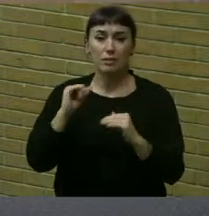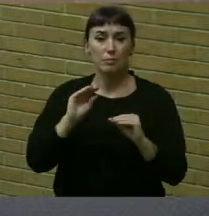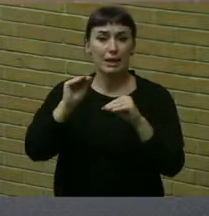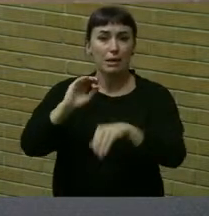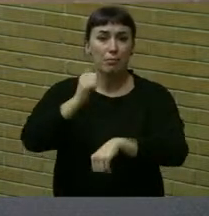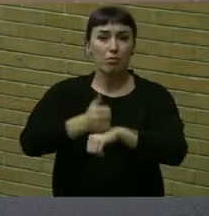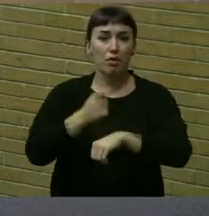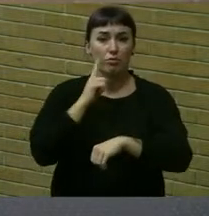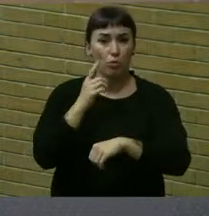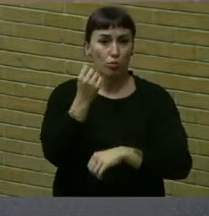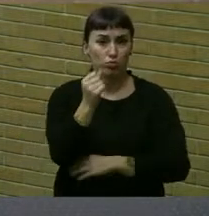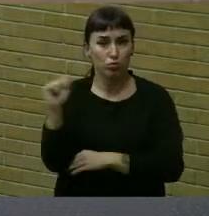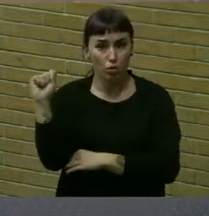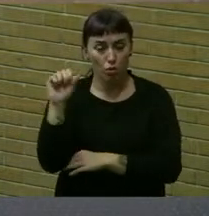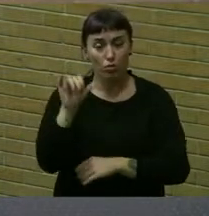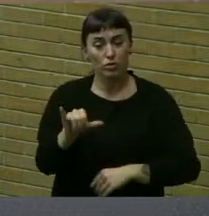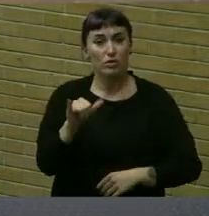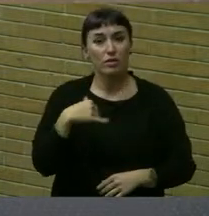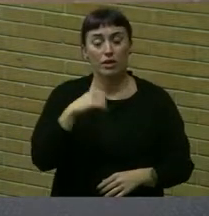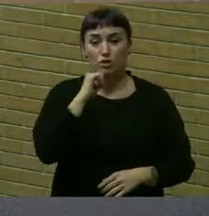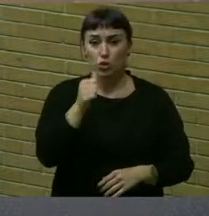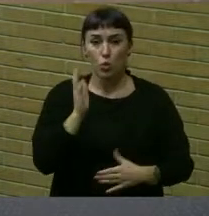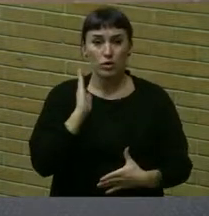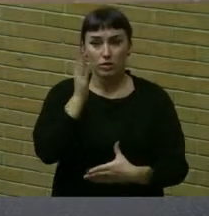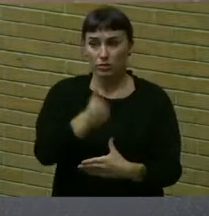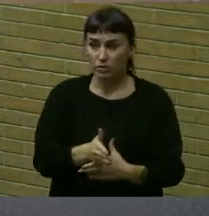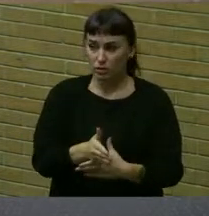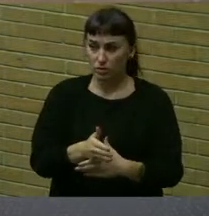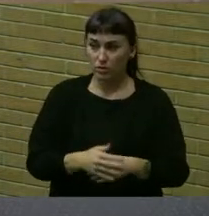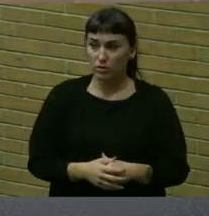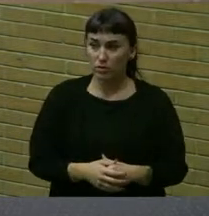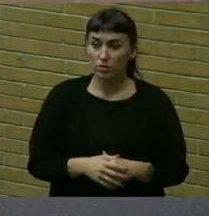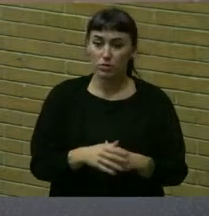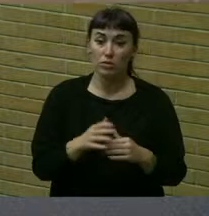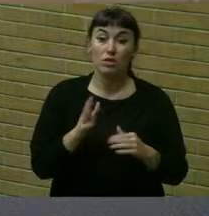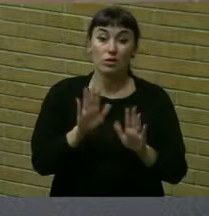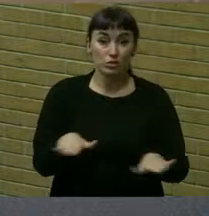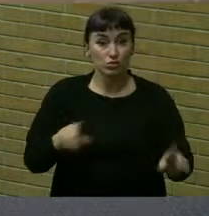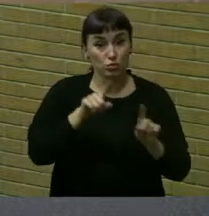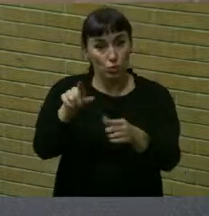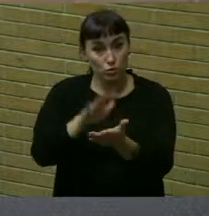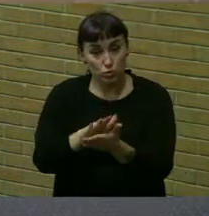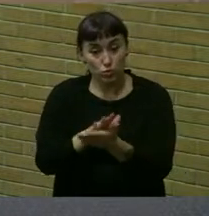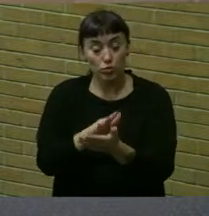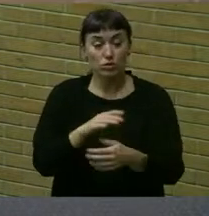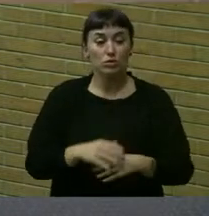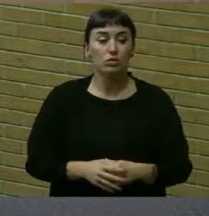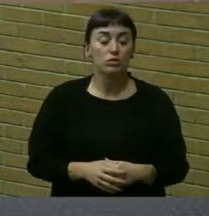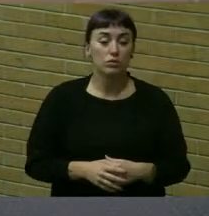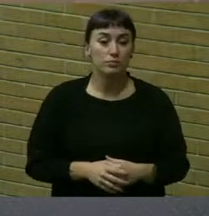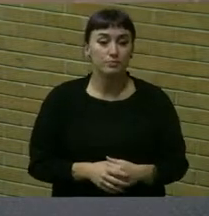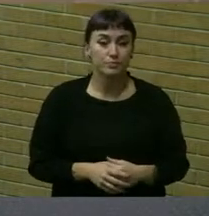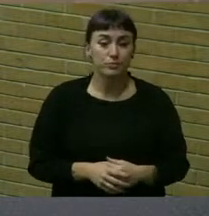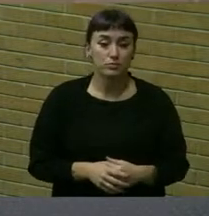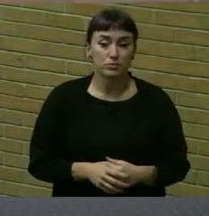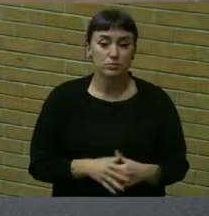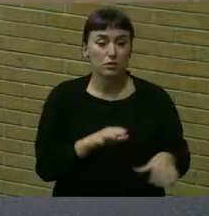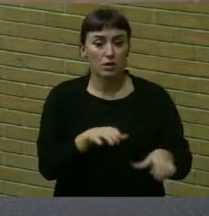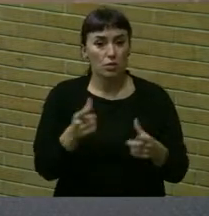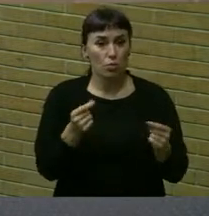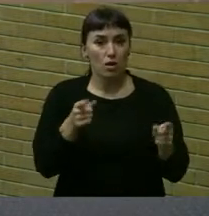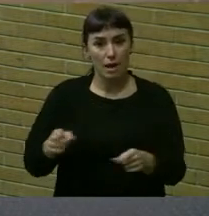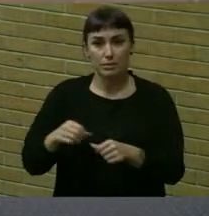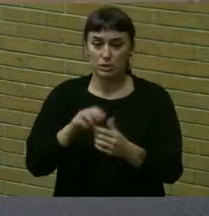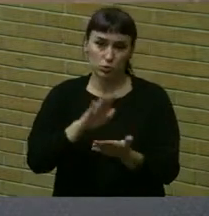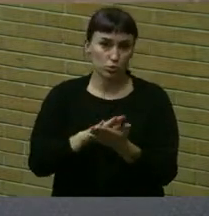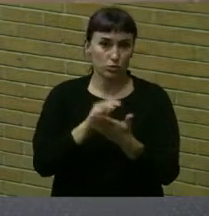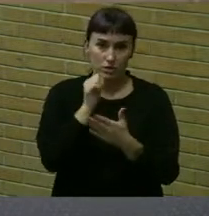on protests so that they don't interfere with children going to school and with the conduct of what happens in